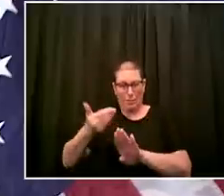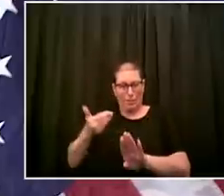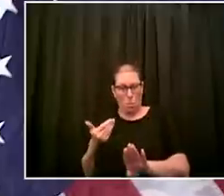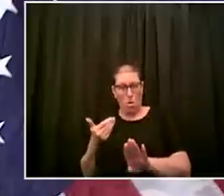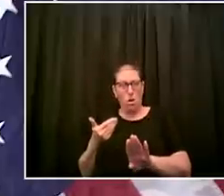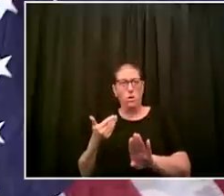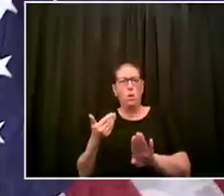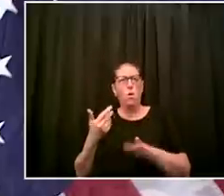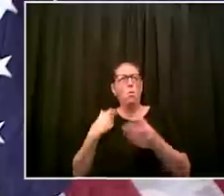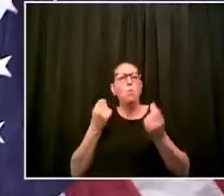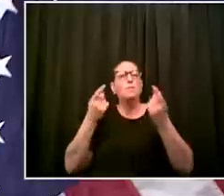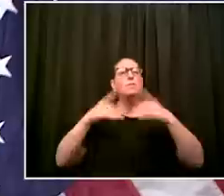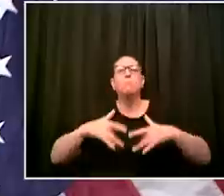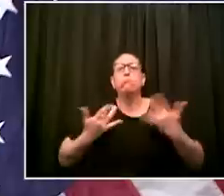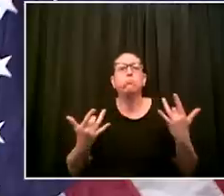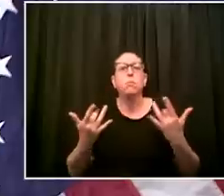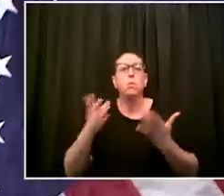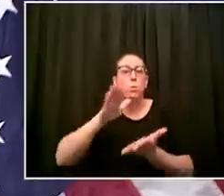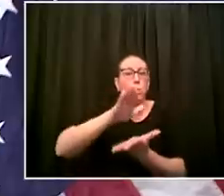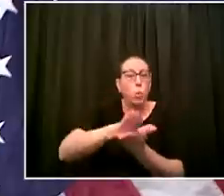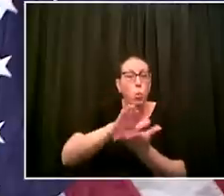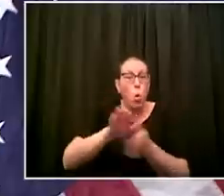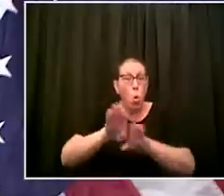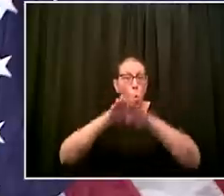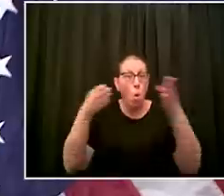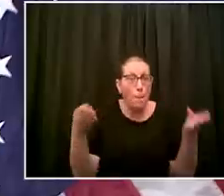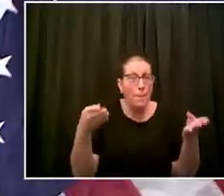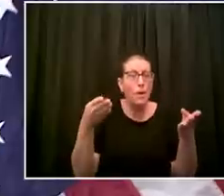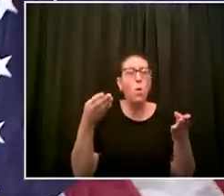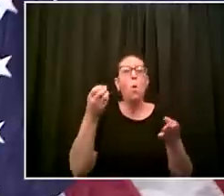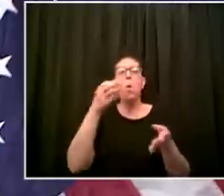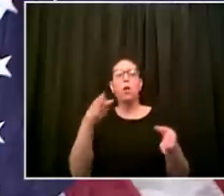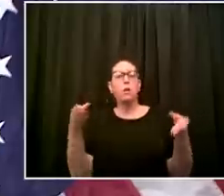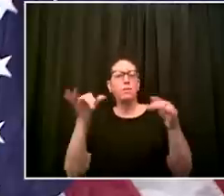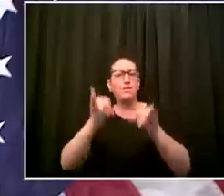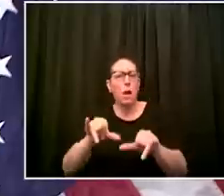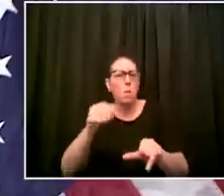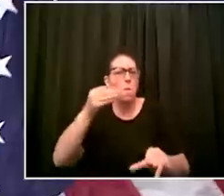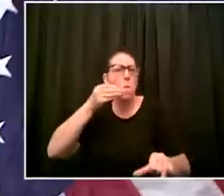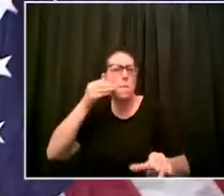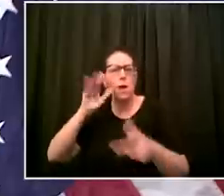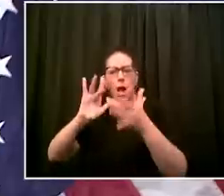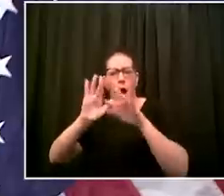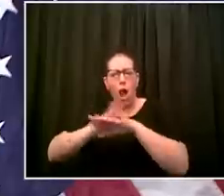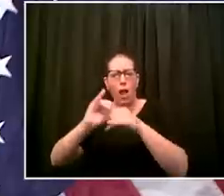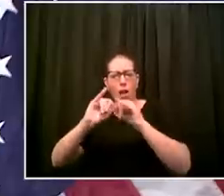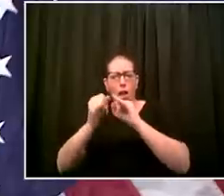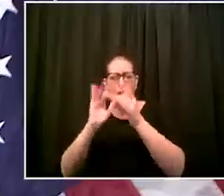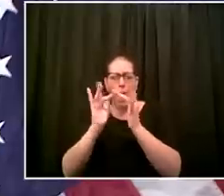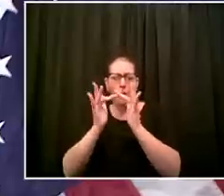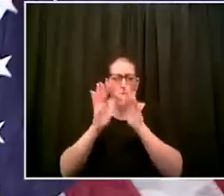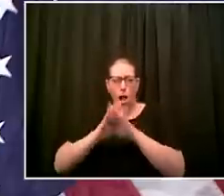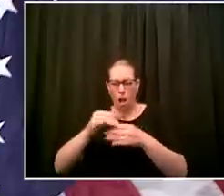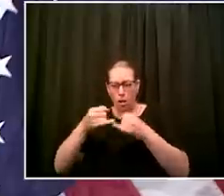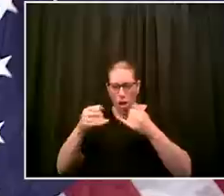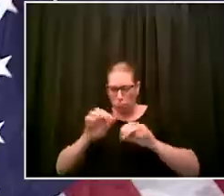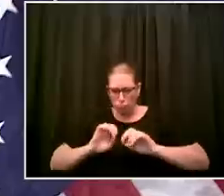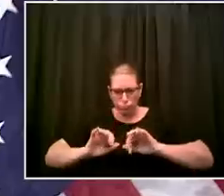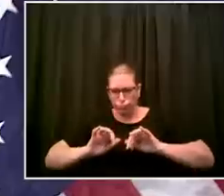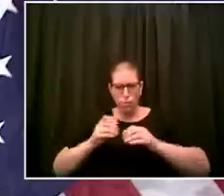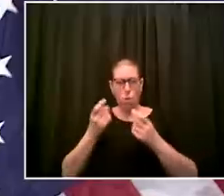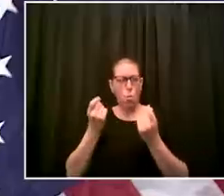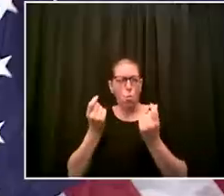schools and also have schools been complicated by the emergence of this child inflammatory syndrome